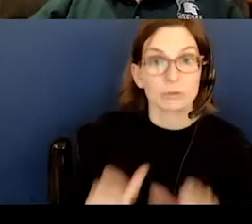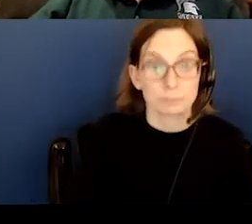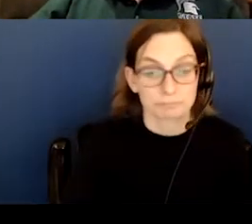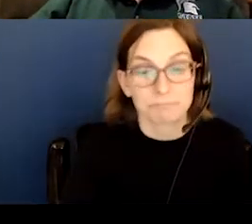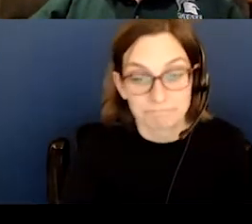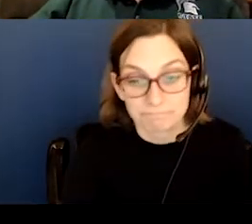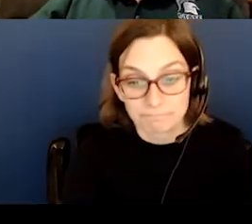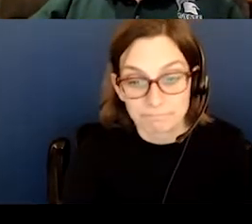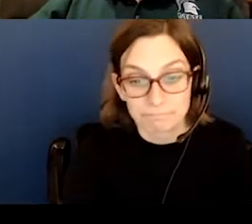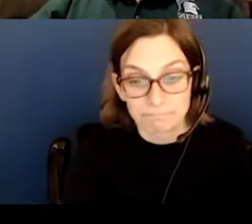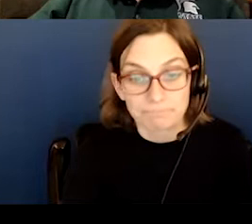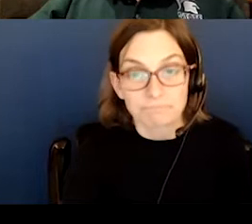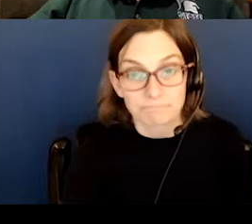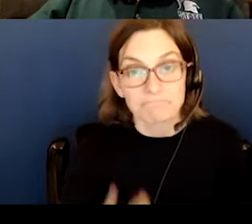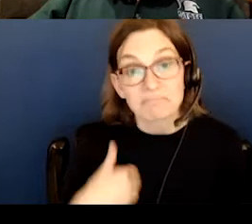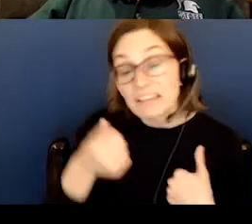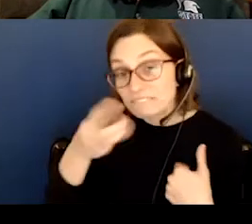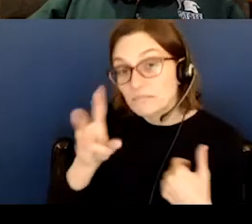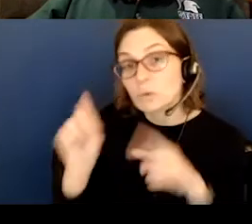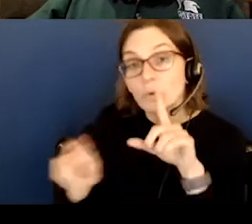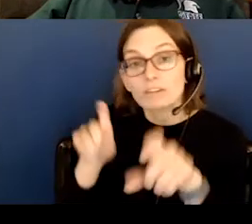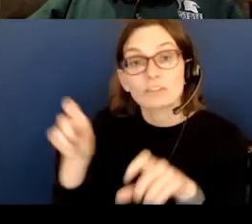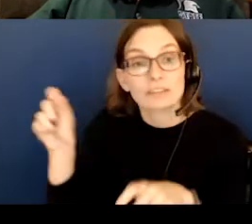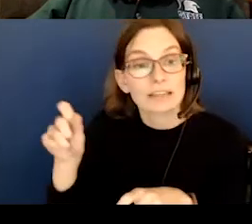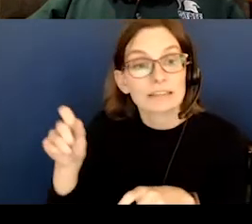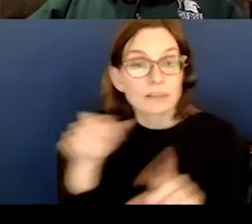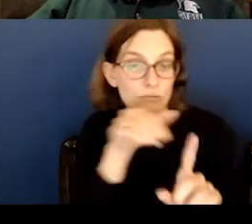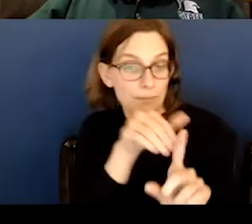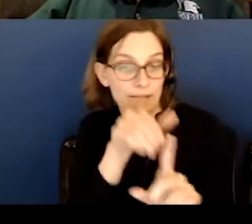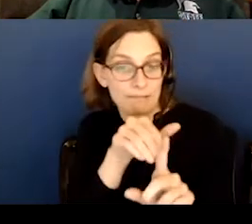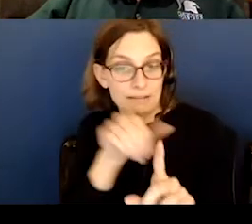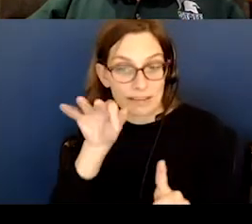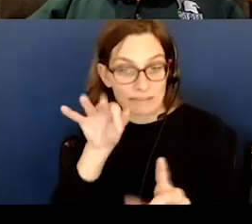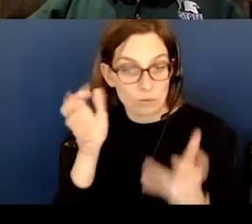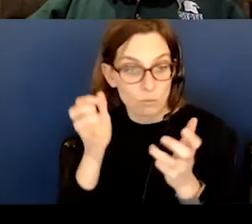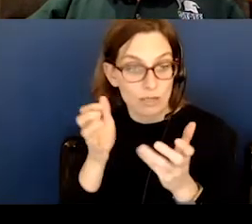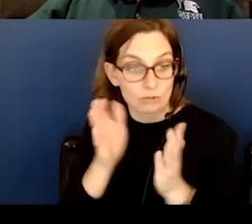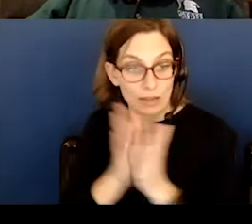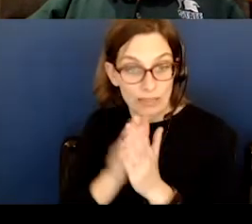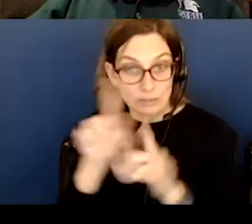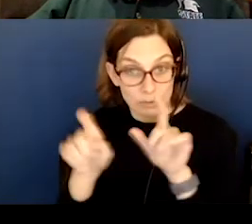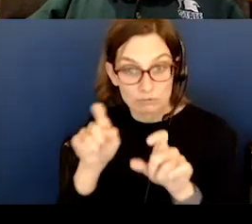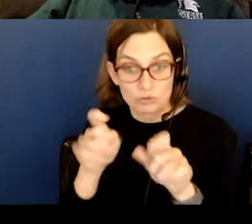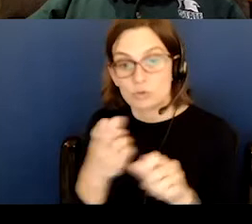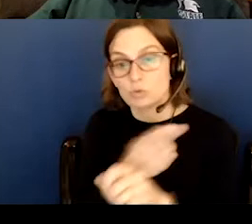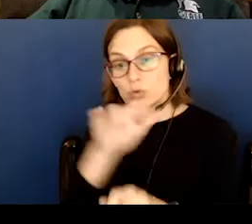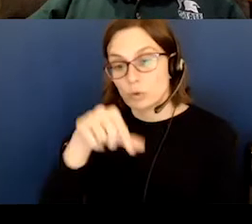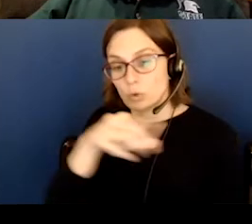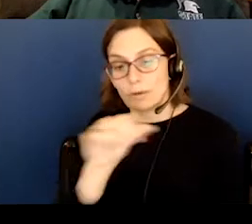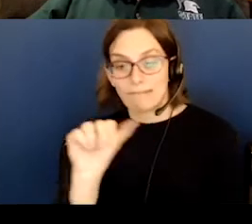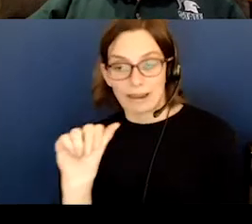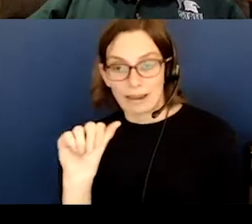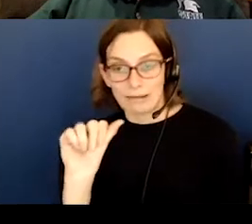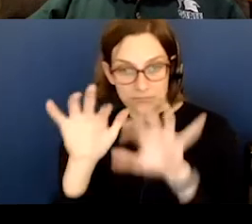Okay. We do have a few questions, but just a reminder that if you want to ask questions, you can do so using the Q&A feature.